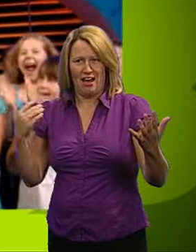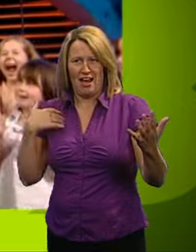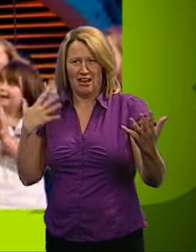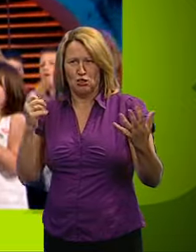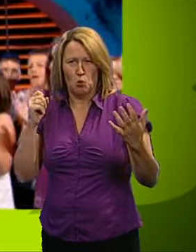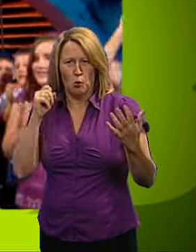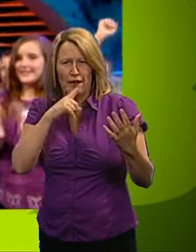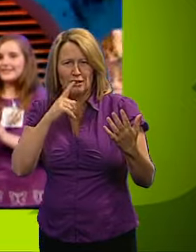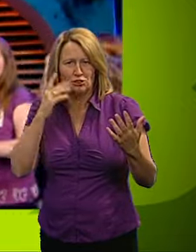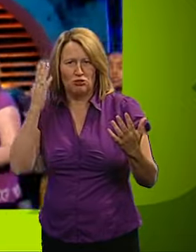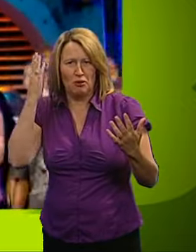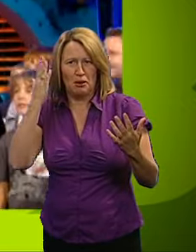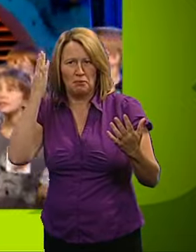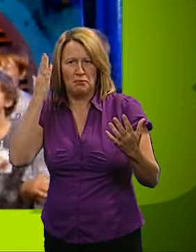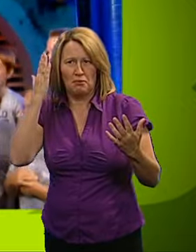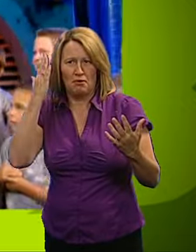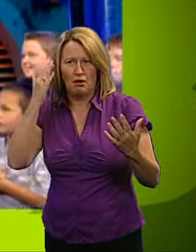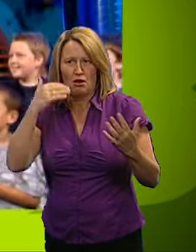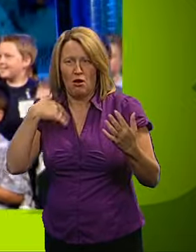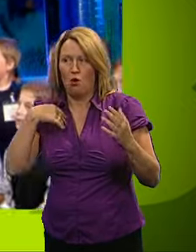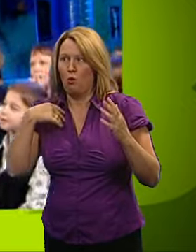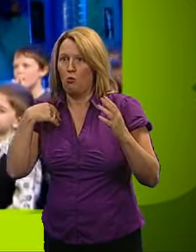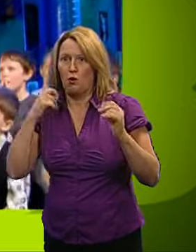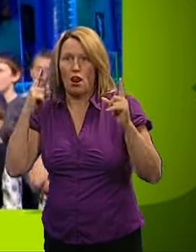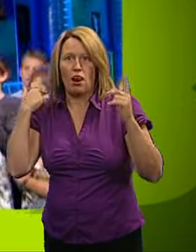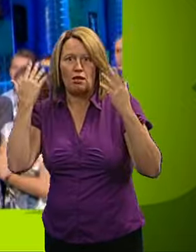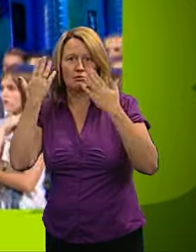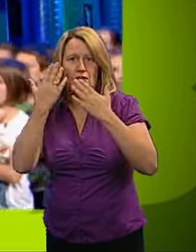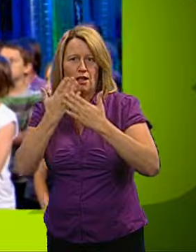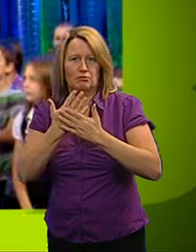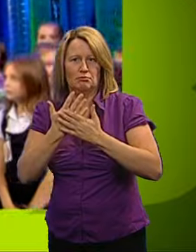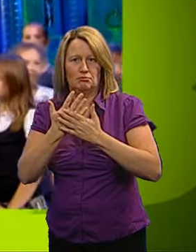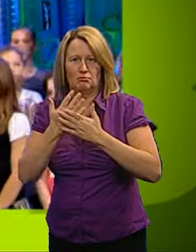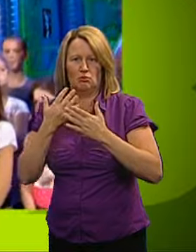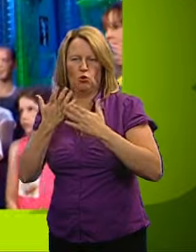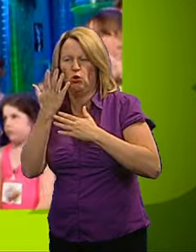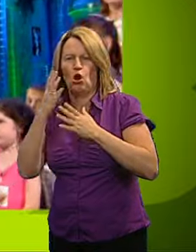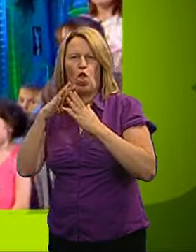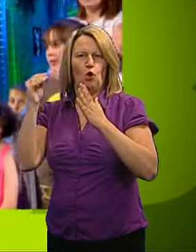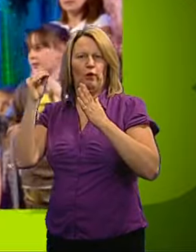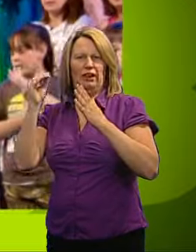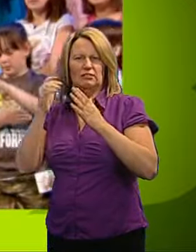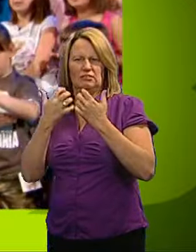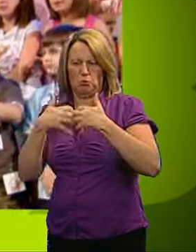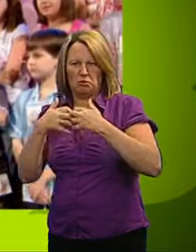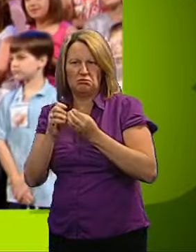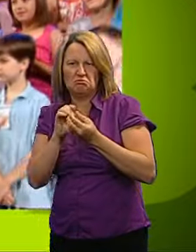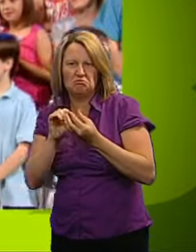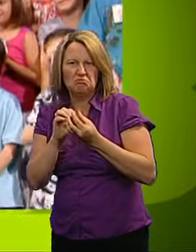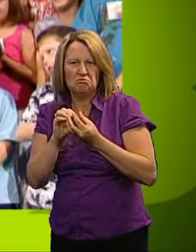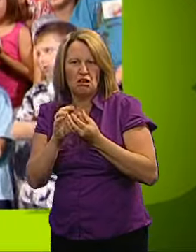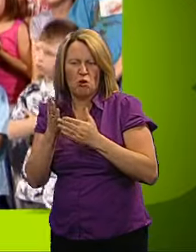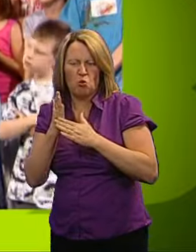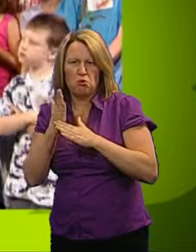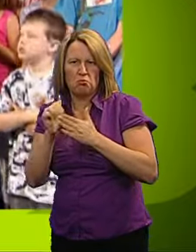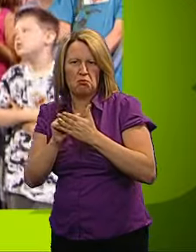I just had the weirdest dream because I was up late last night working on my new gnome cloning device and I'm not sure it's working properly and